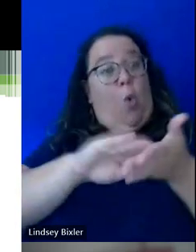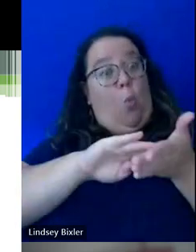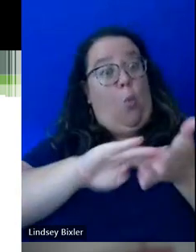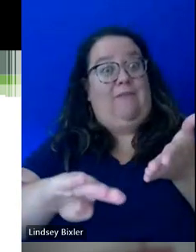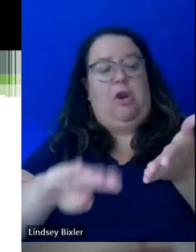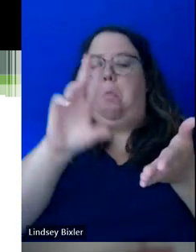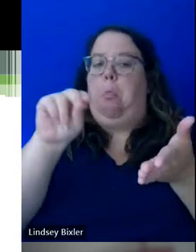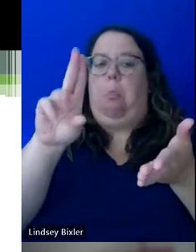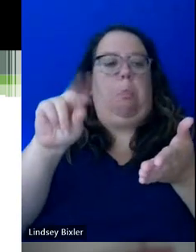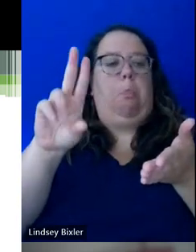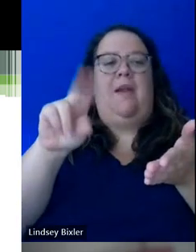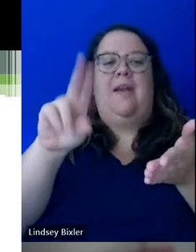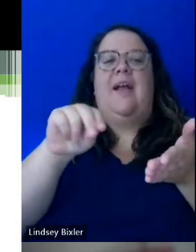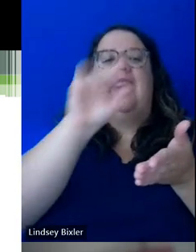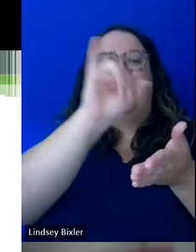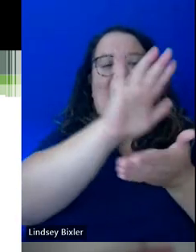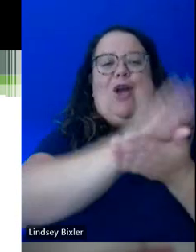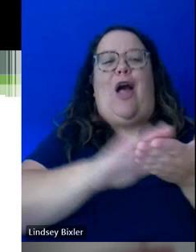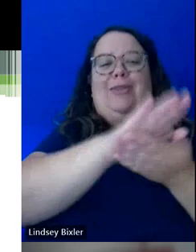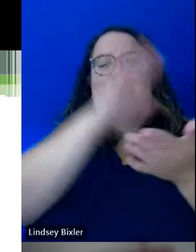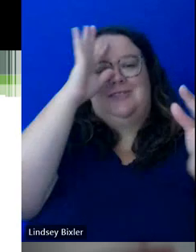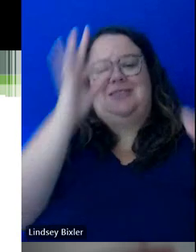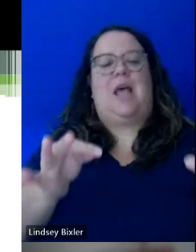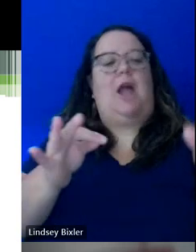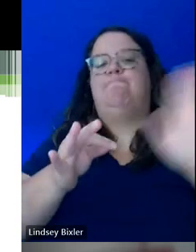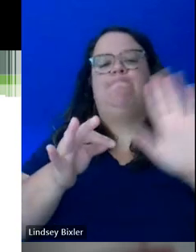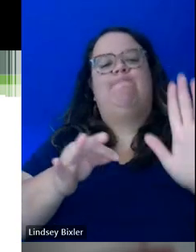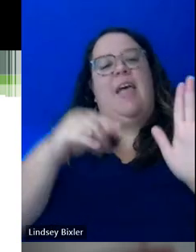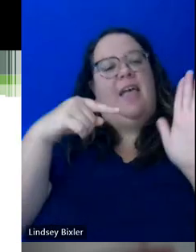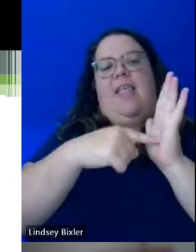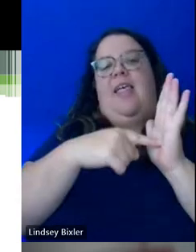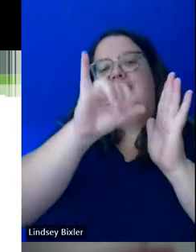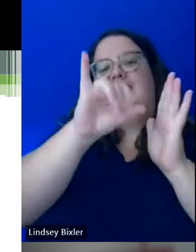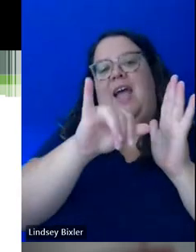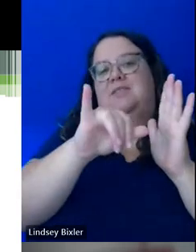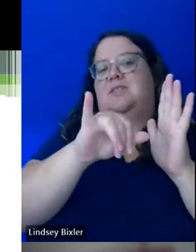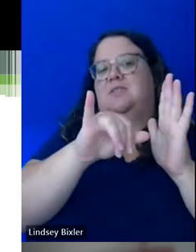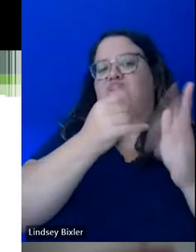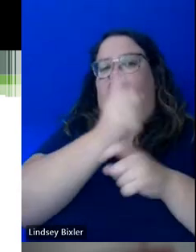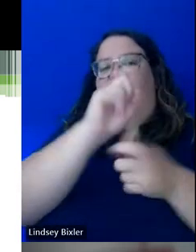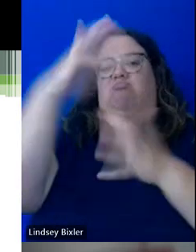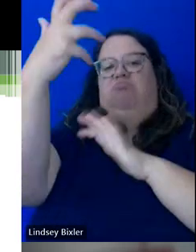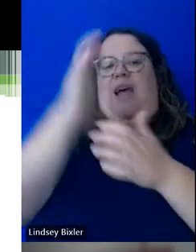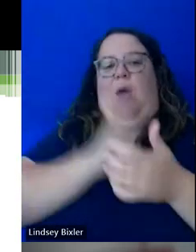have determined in that college that it is a fundamental alteration of their college of their program.